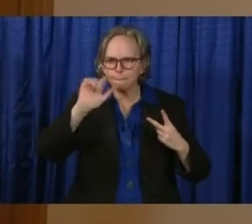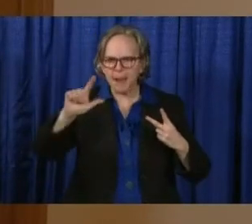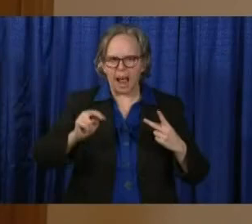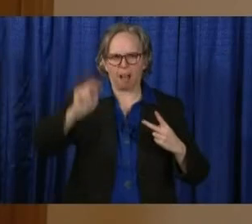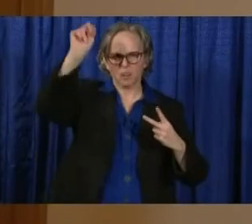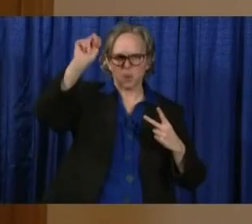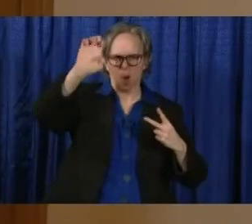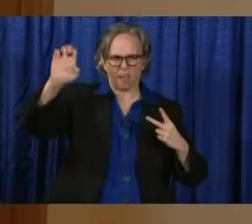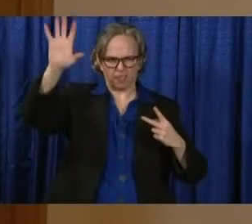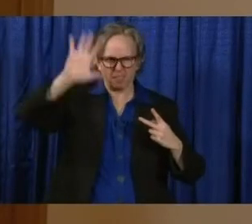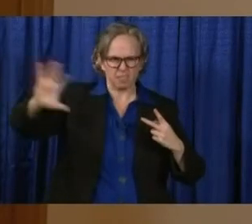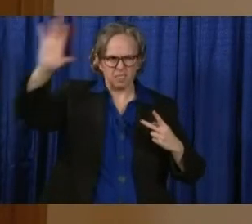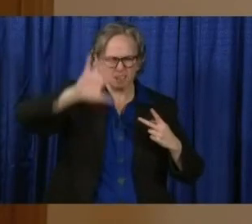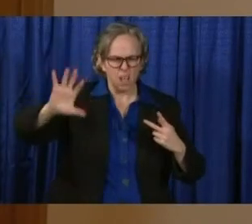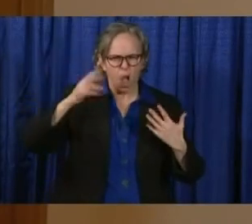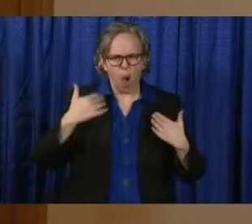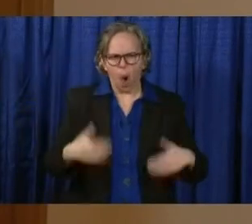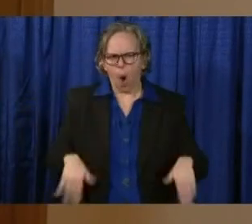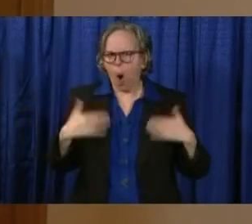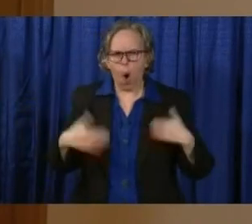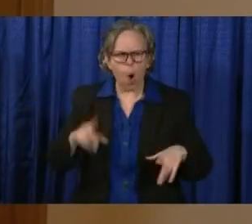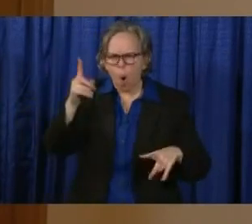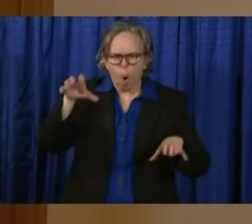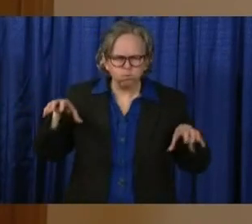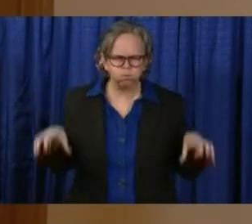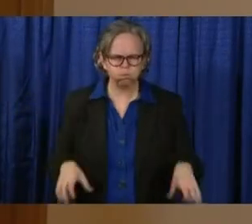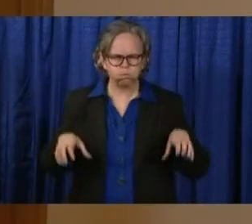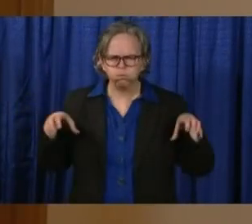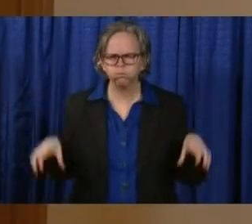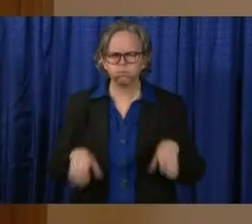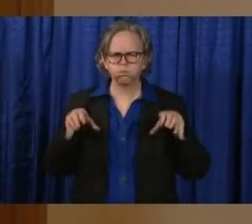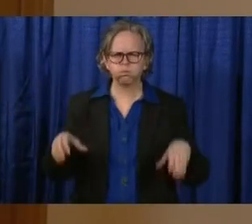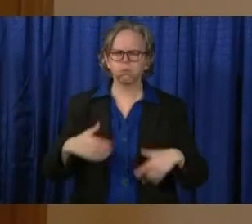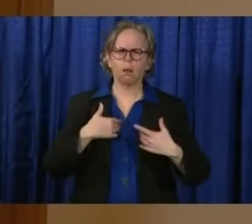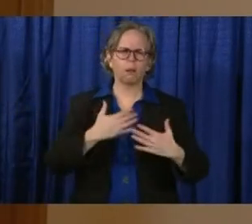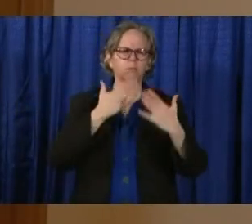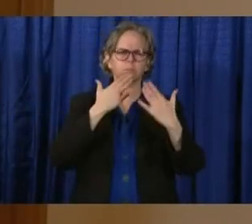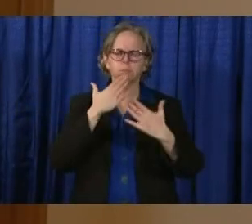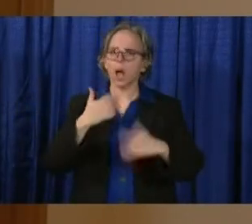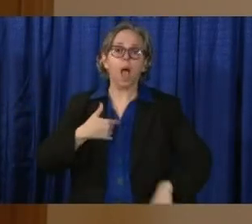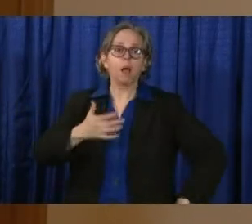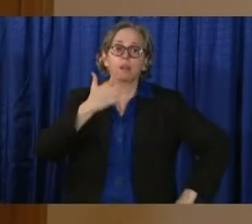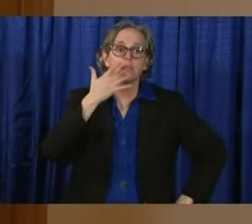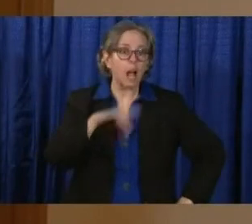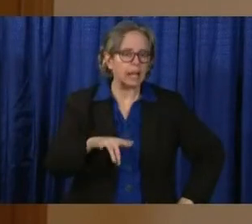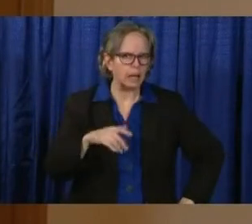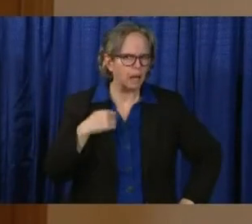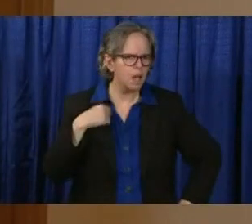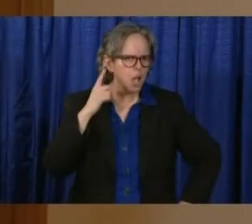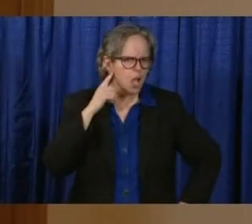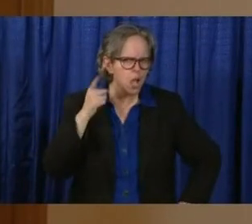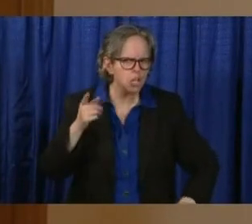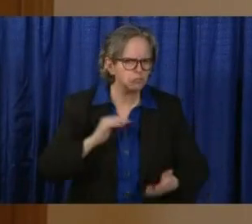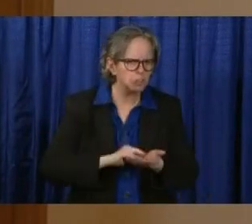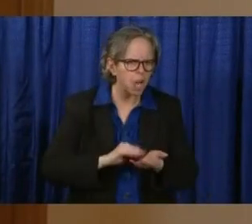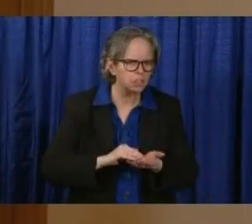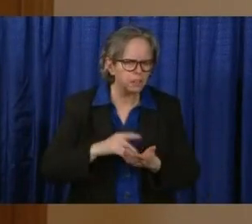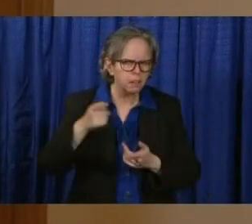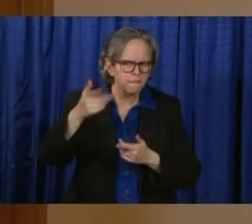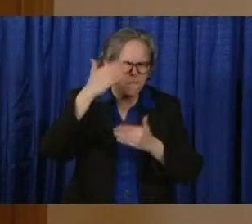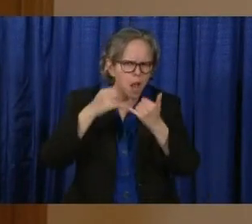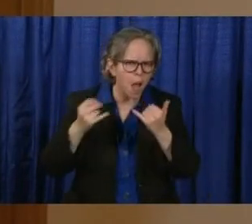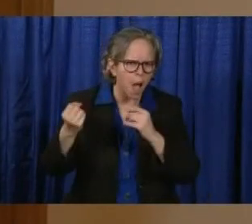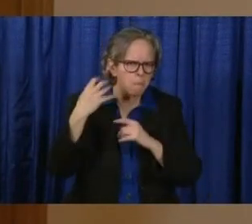of listening to the docs on the front line to hear from the warden. And we know that we are sending out